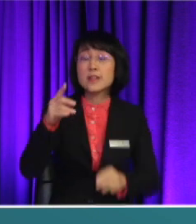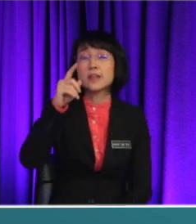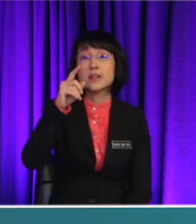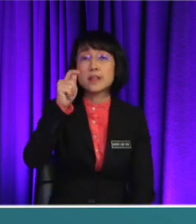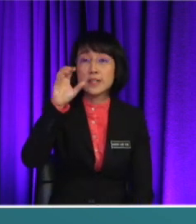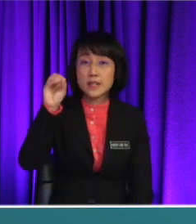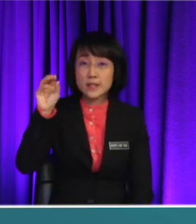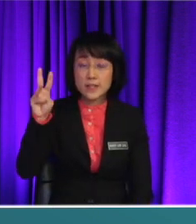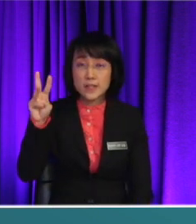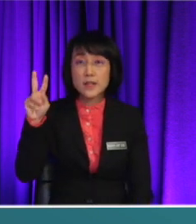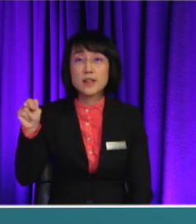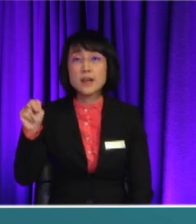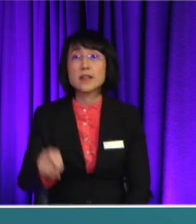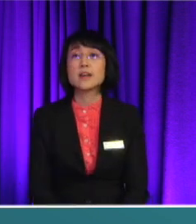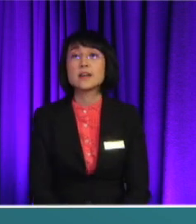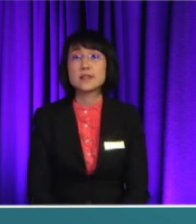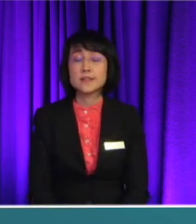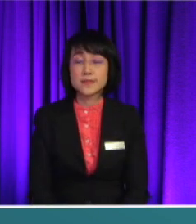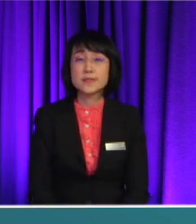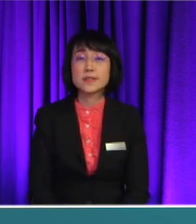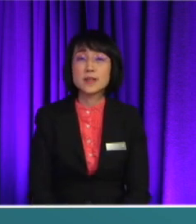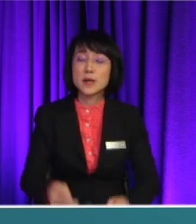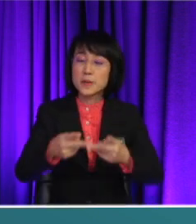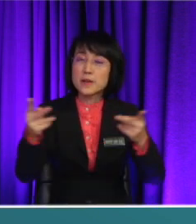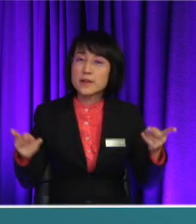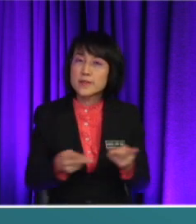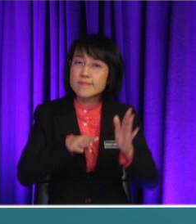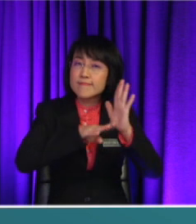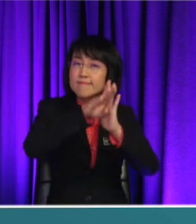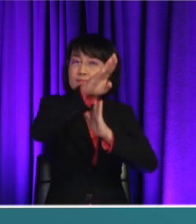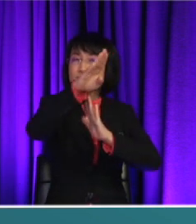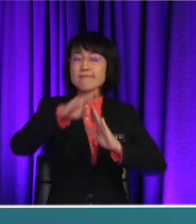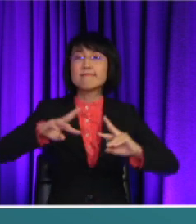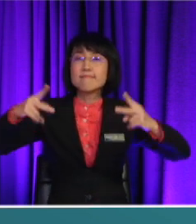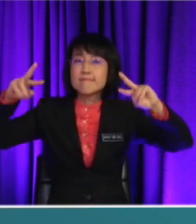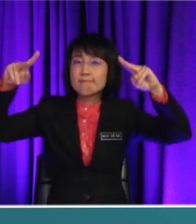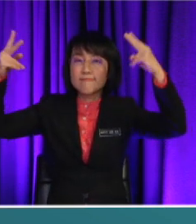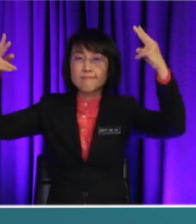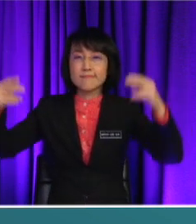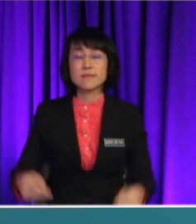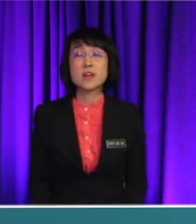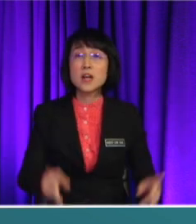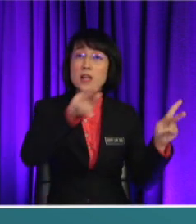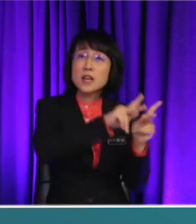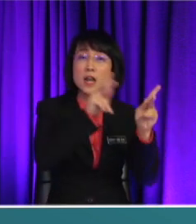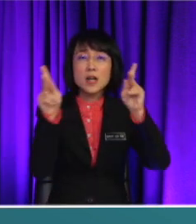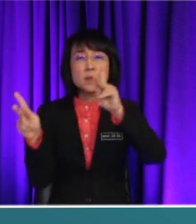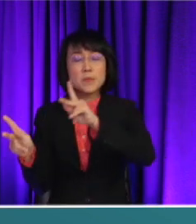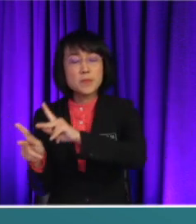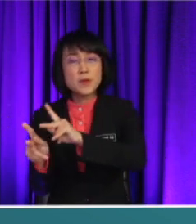those places are quite developed Ah, Whereas if we are talking about rural areas Which means it's